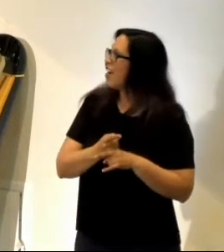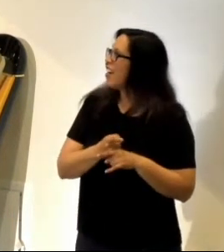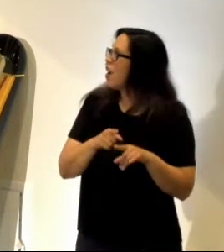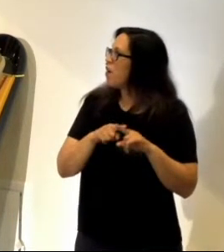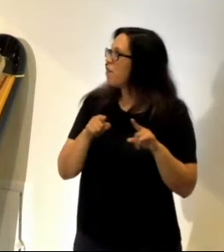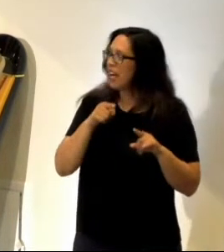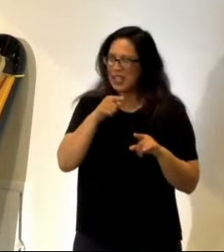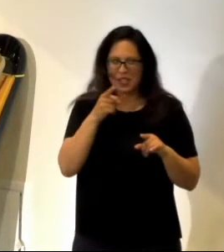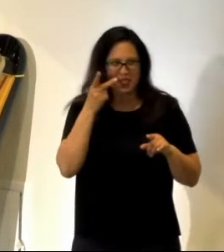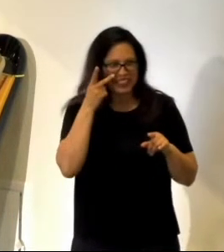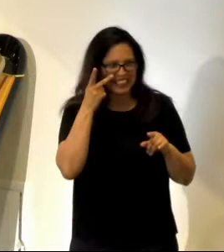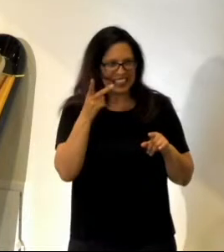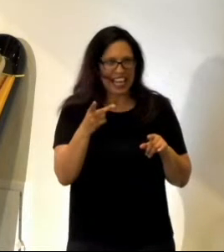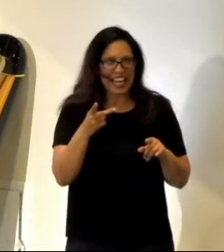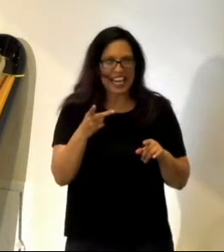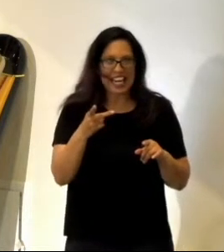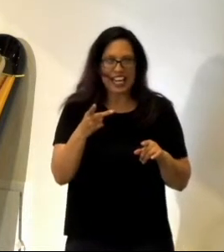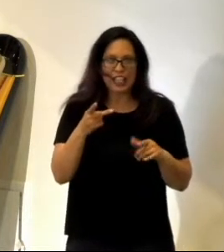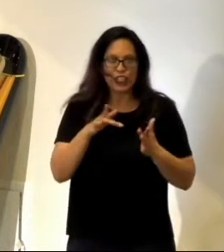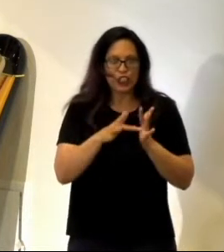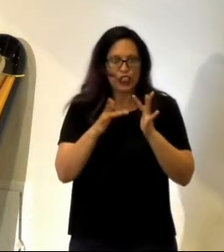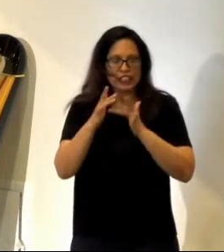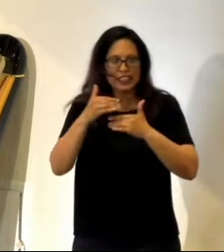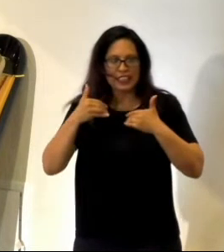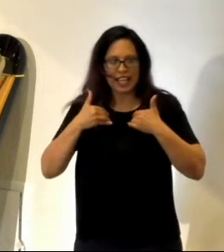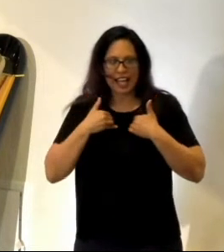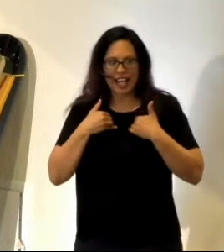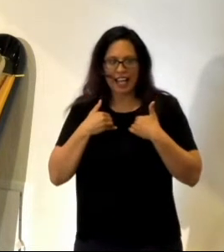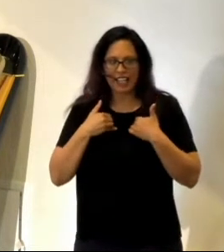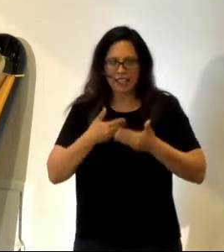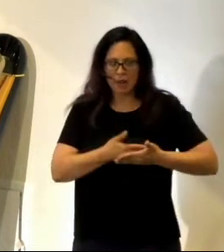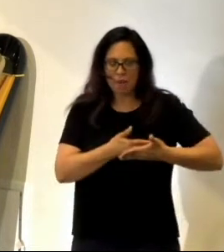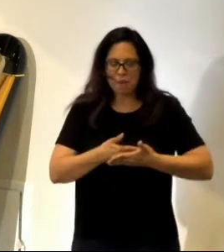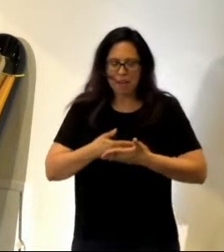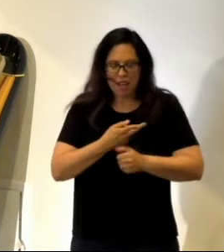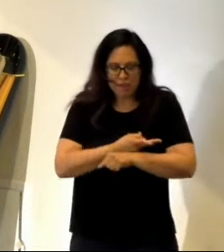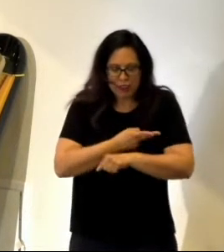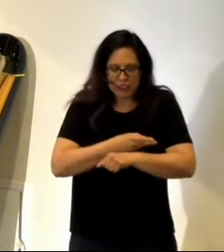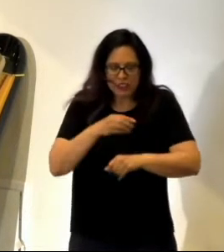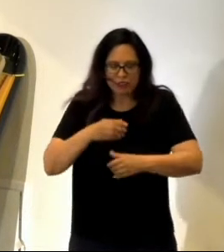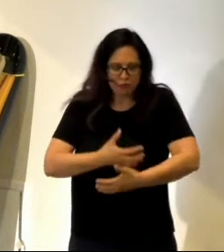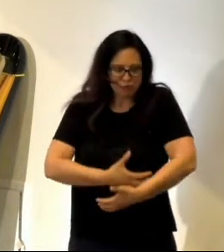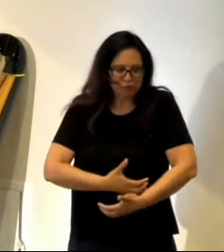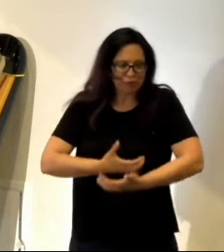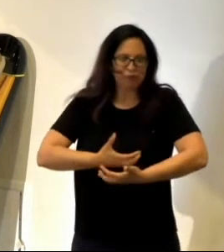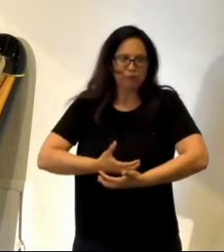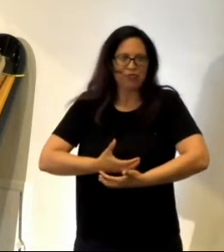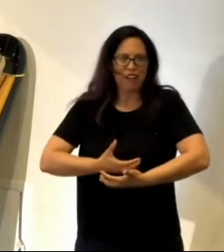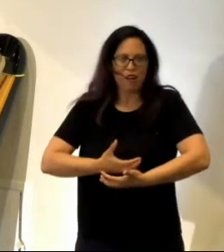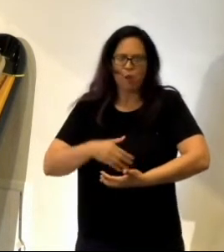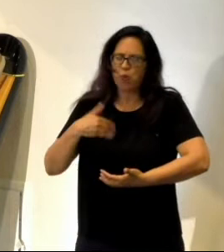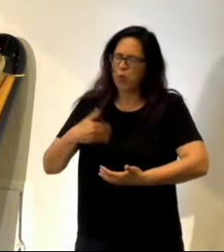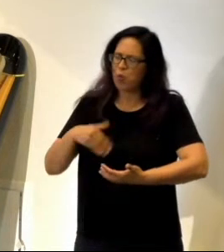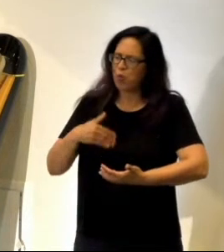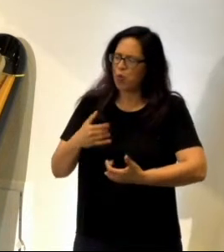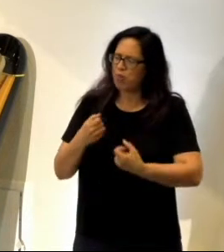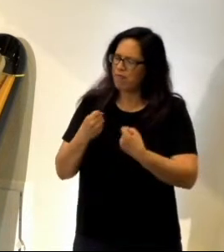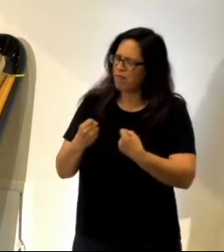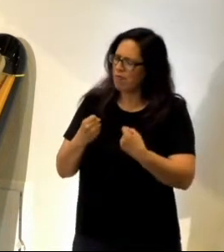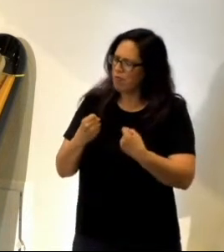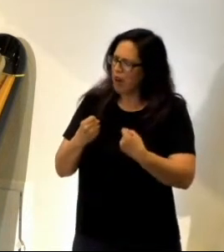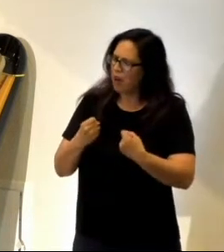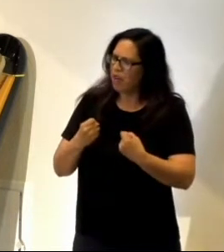Jesus has that little lamb in his arms. And this is a powerful illustration.